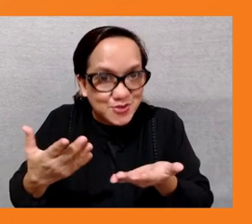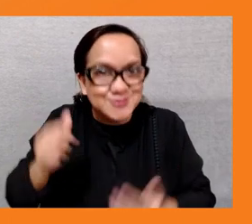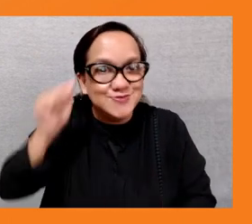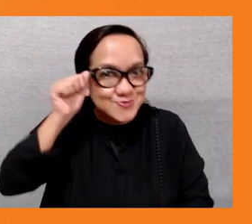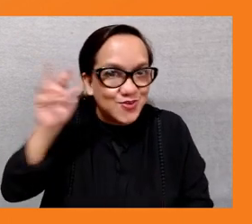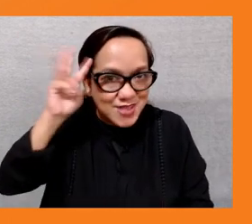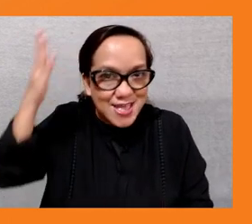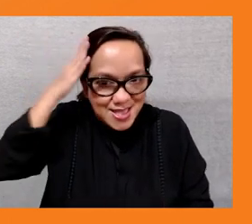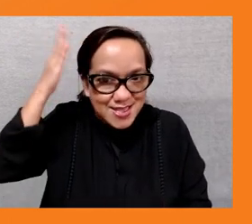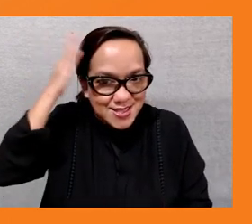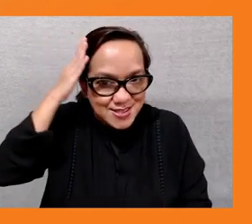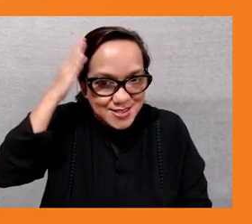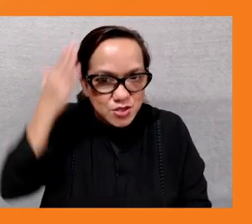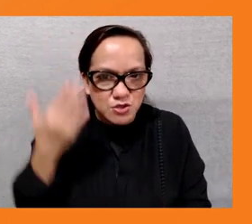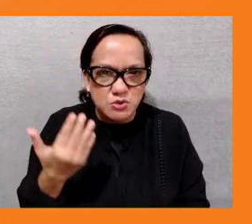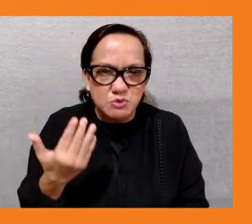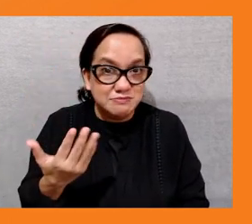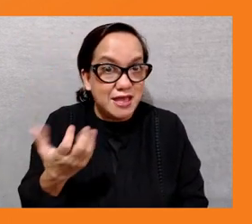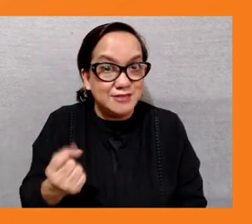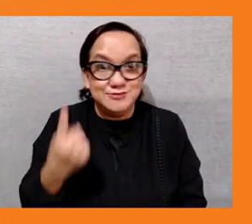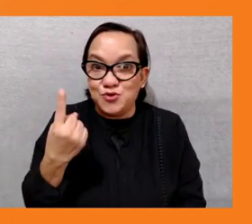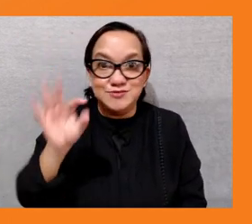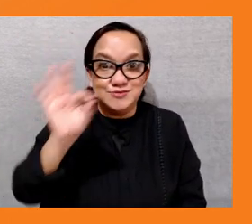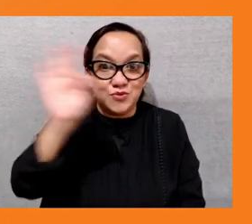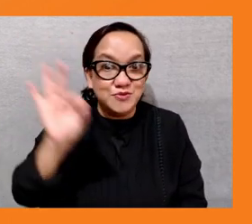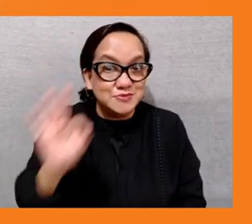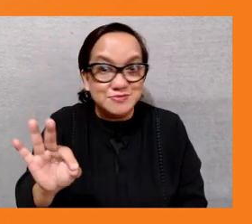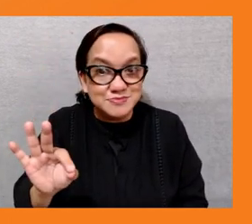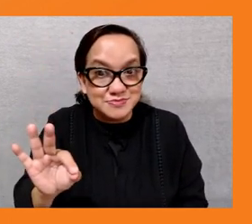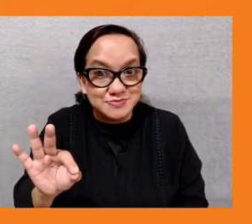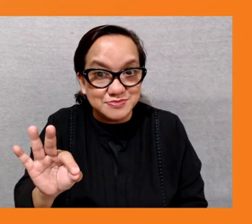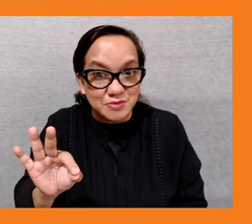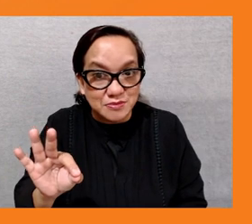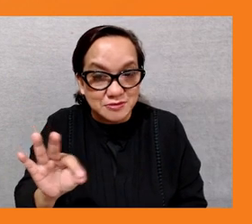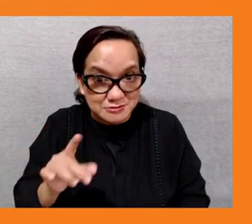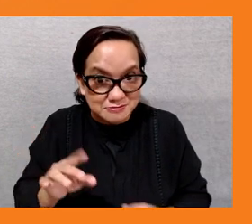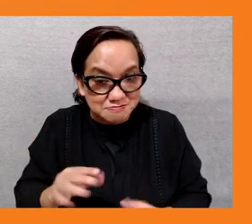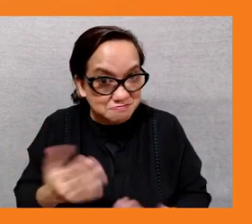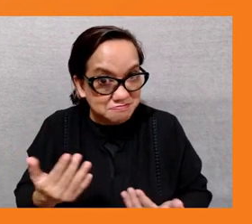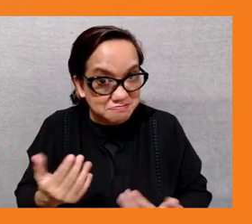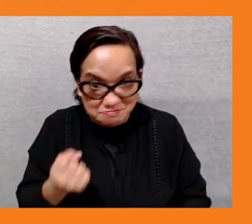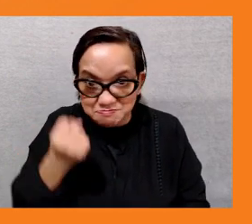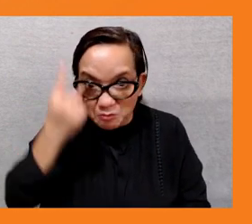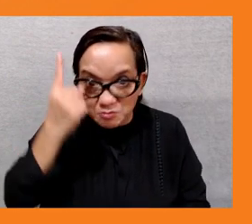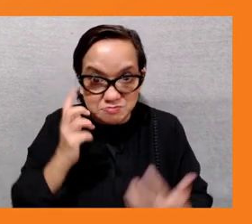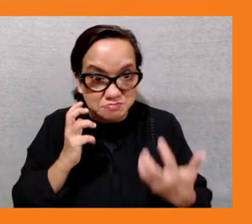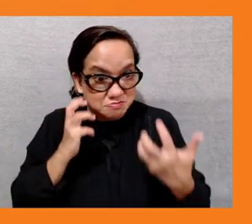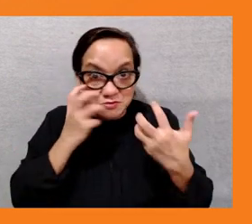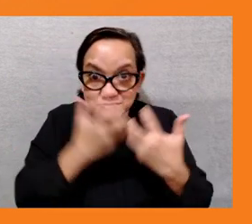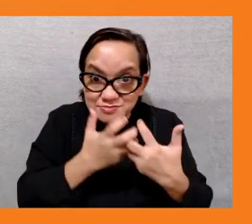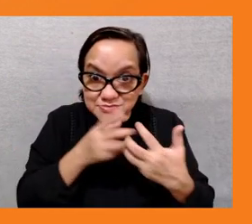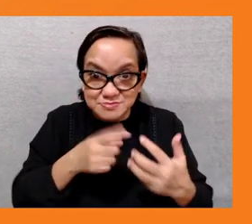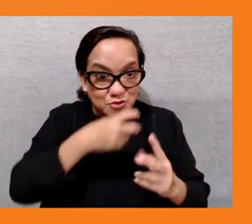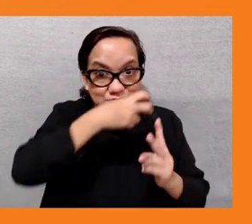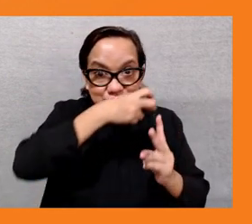mentioned that now that we have a better understanding of what a just transition is um how can young people who